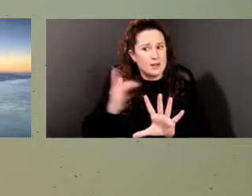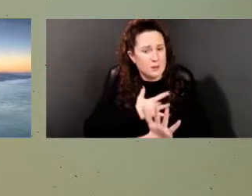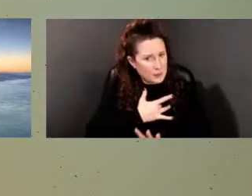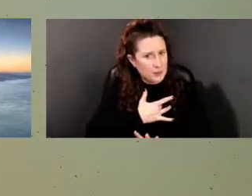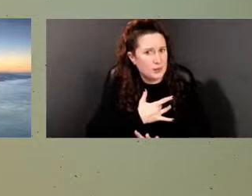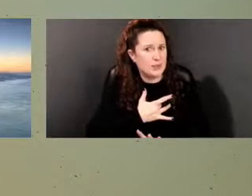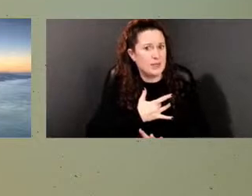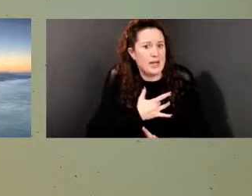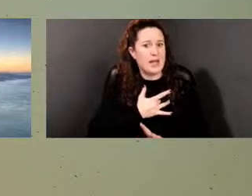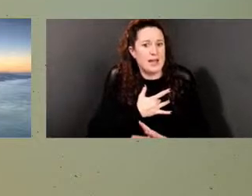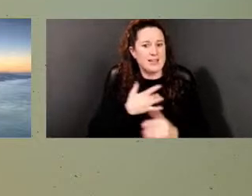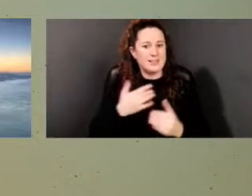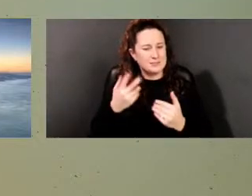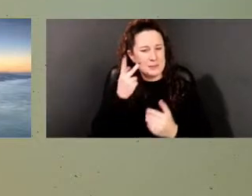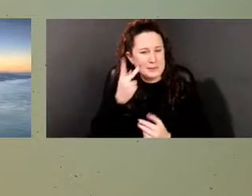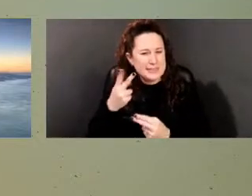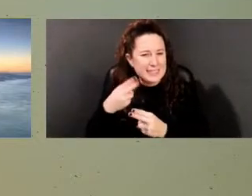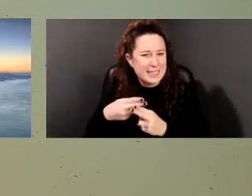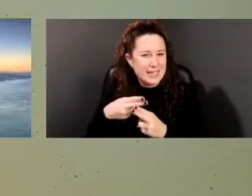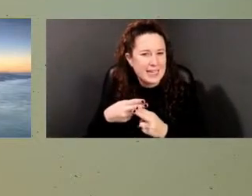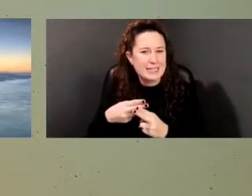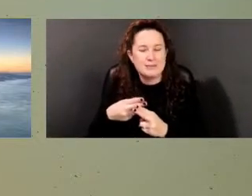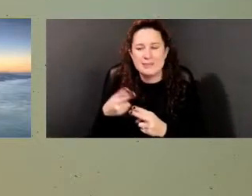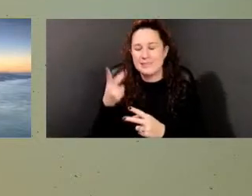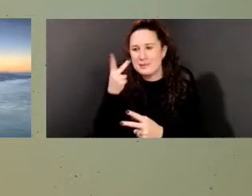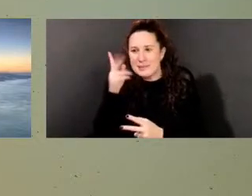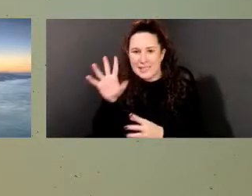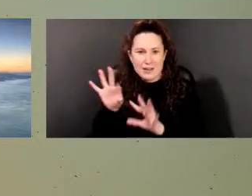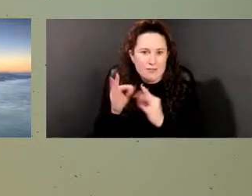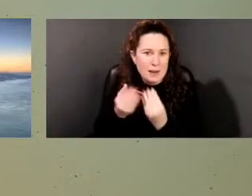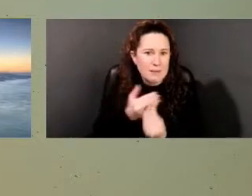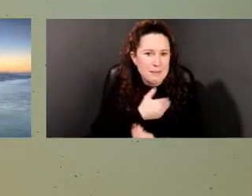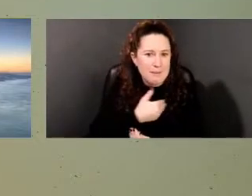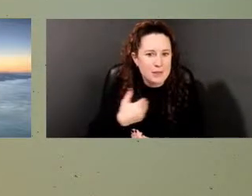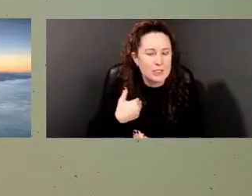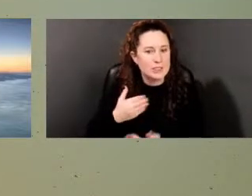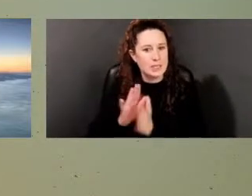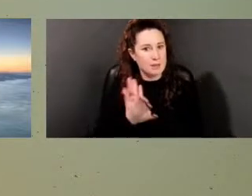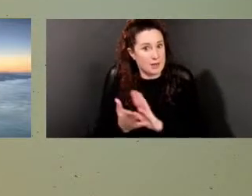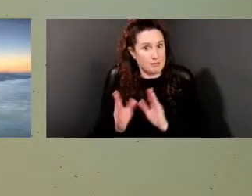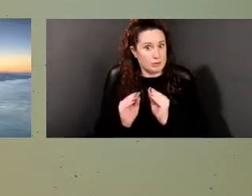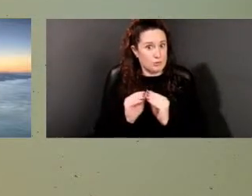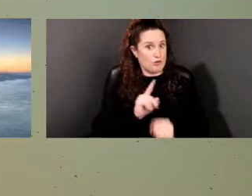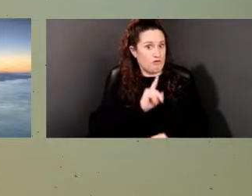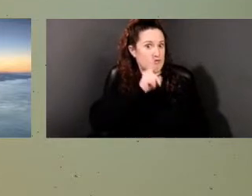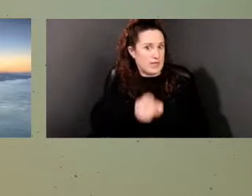names and their associations and the stories like the ones you told.